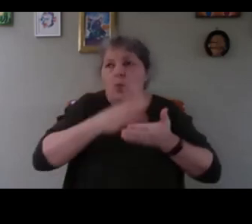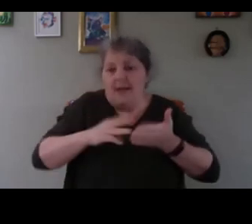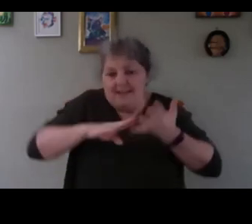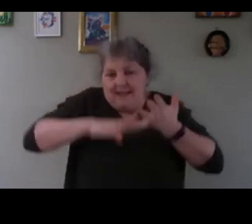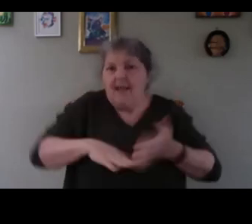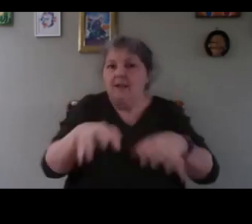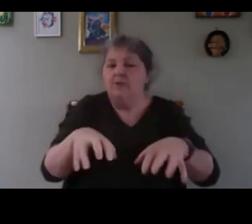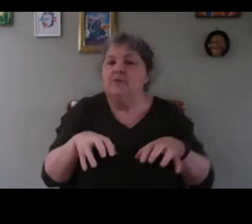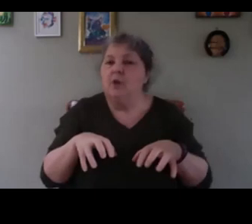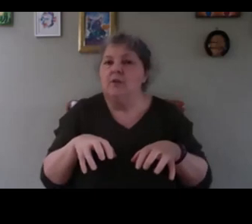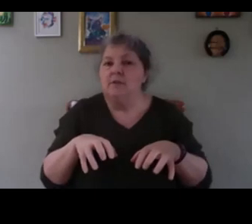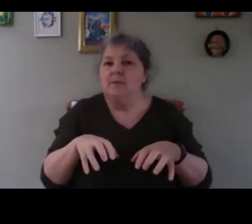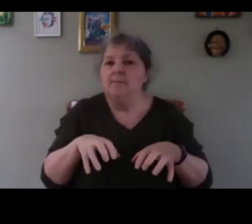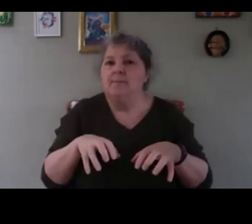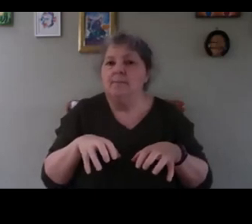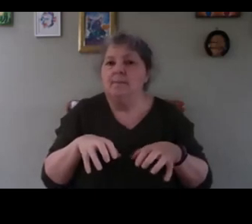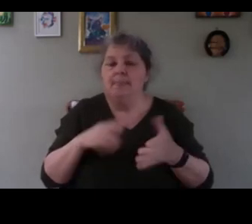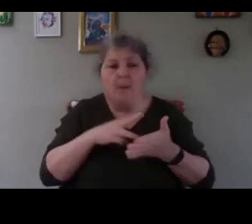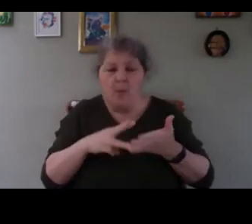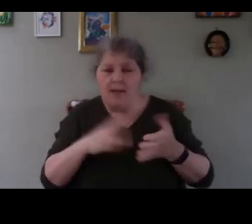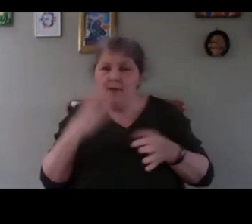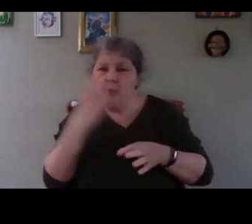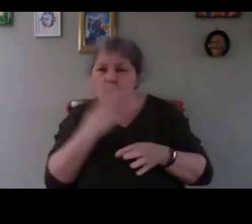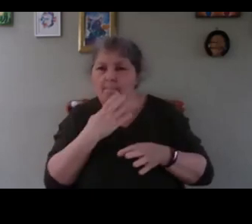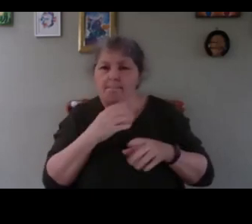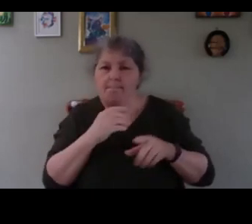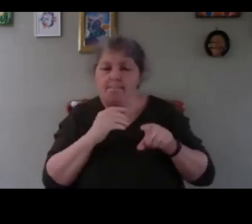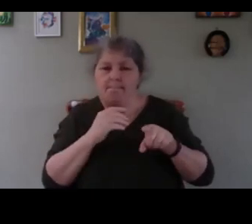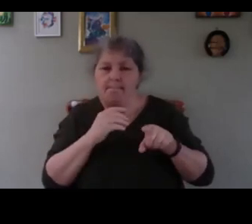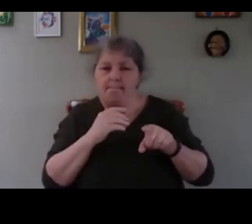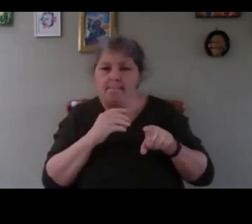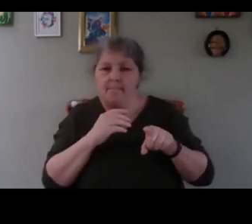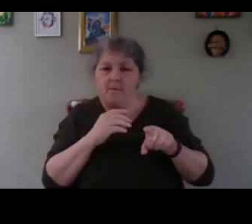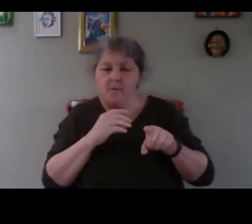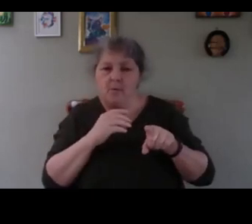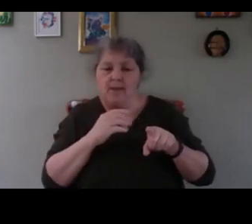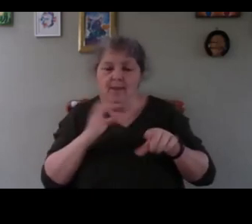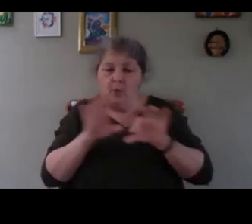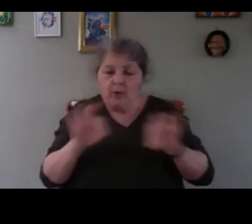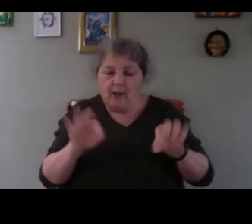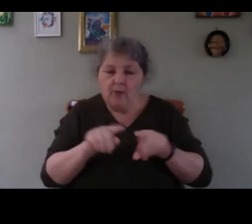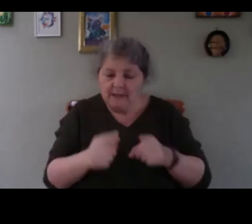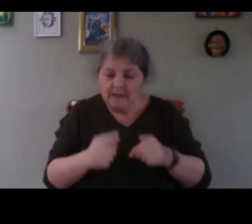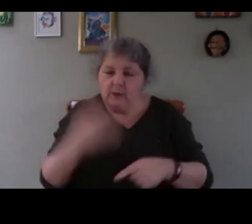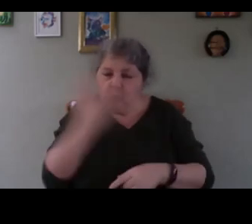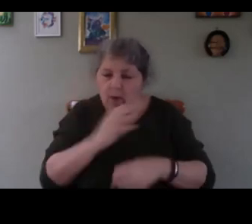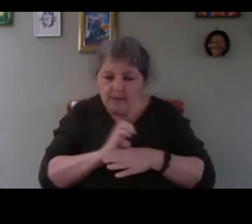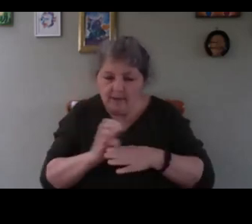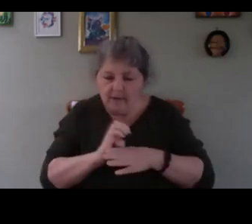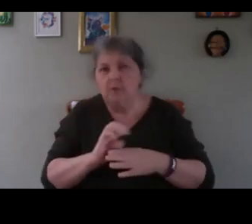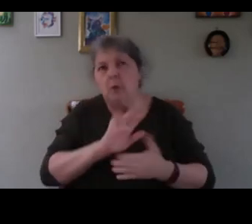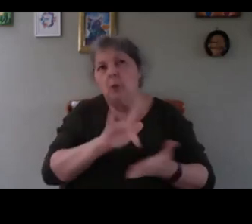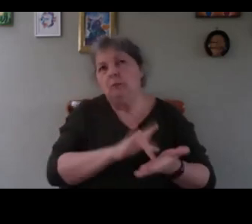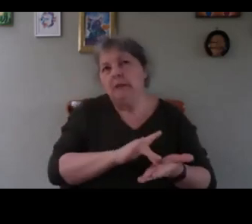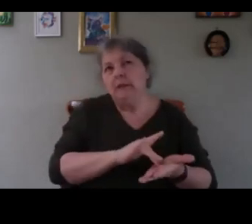and when the ground is warm enough so talking about meat something like